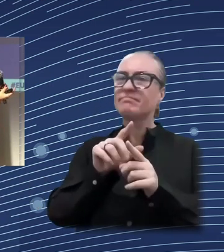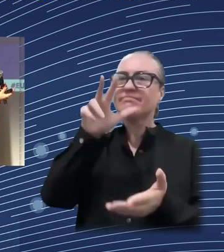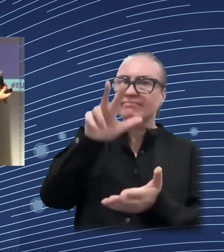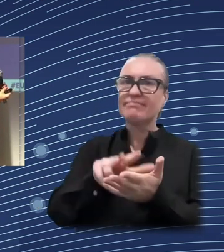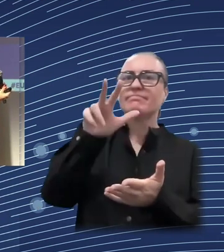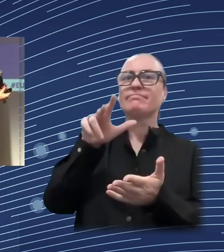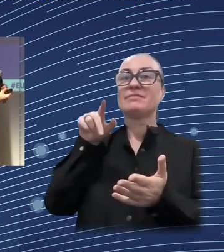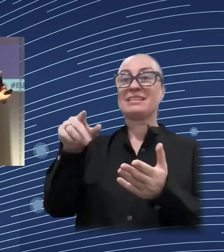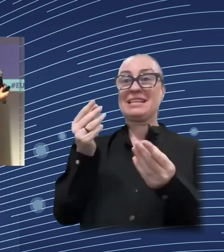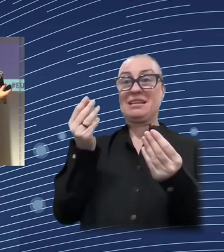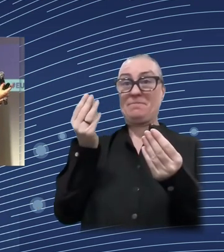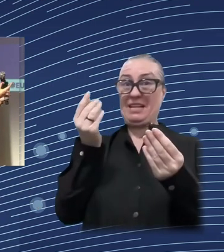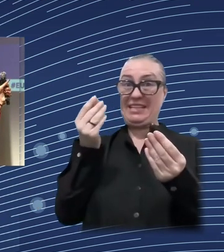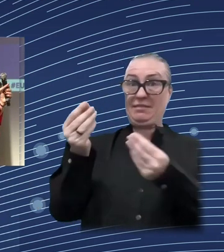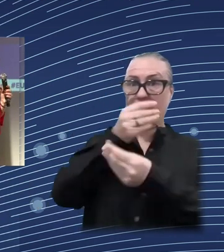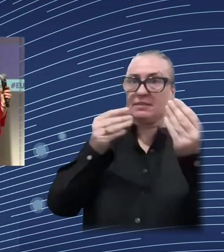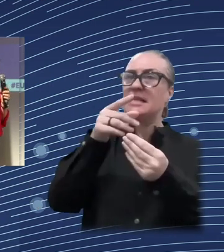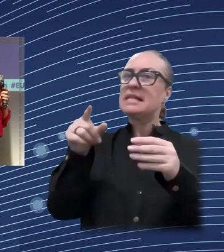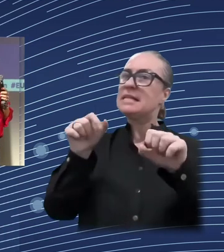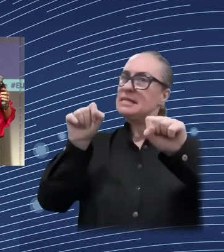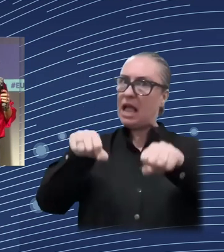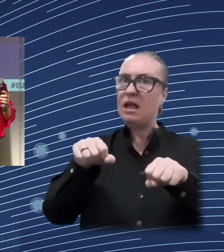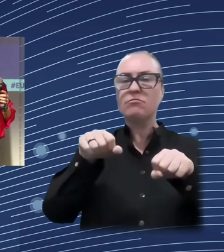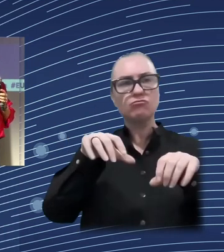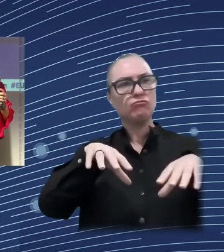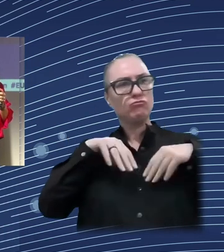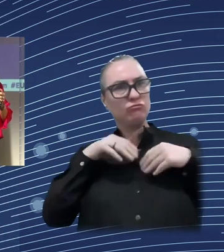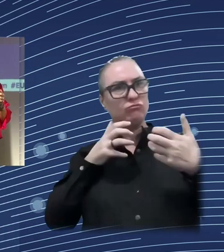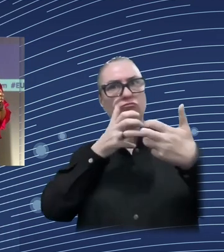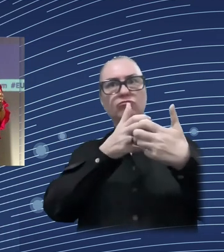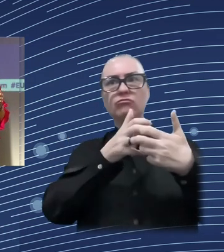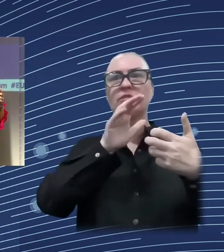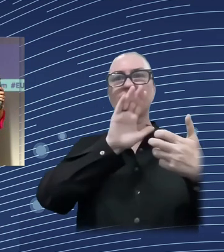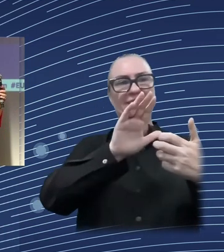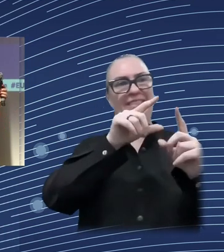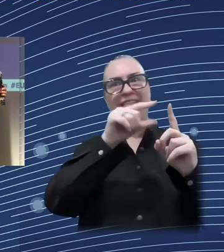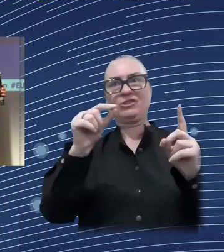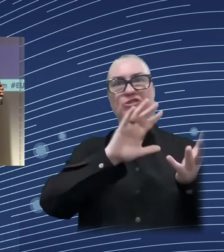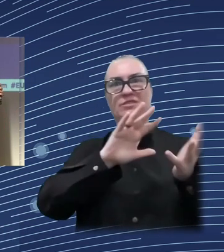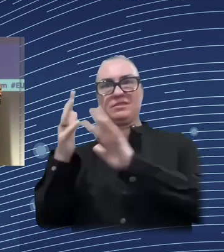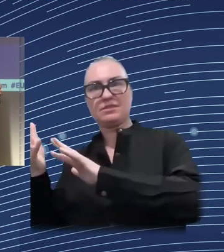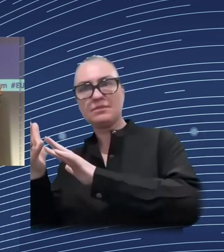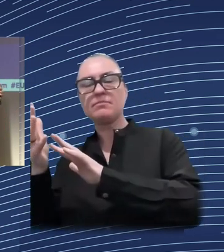And basically, this didn't have any, almost any effect on the probability of,